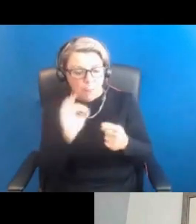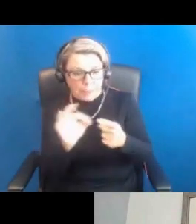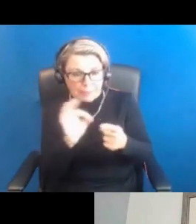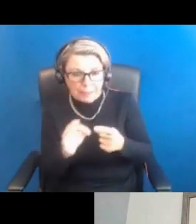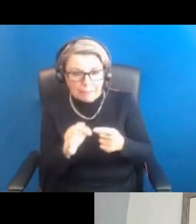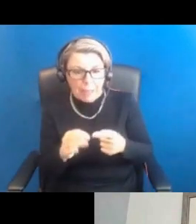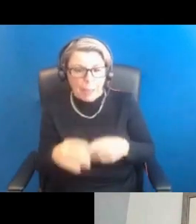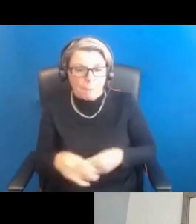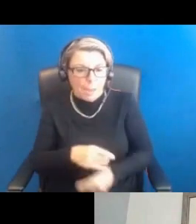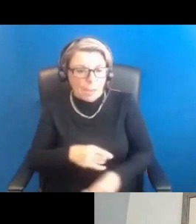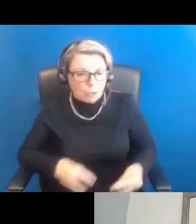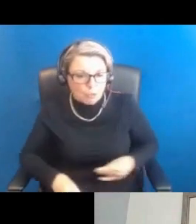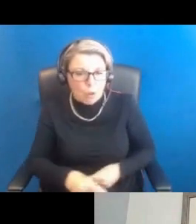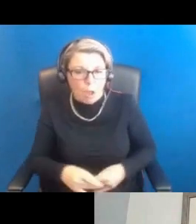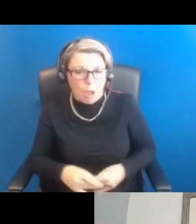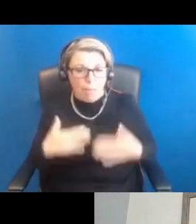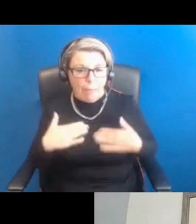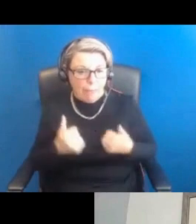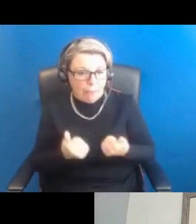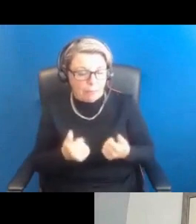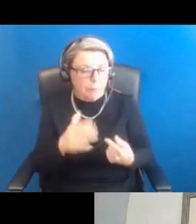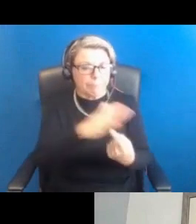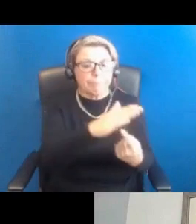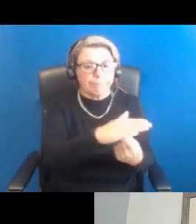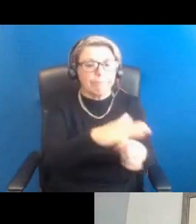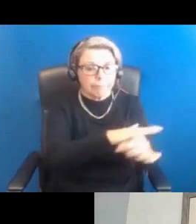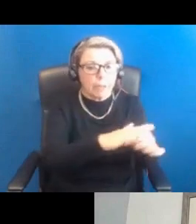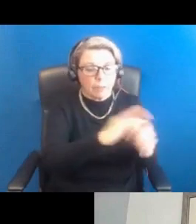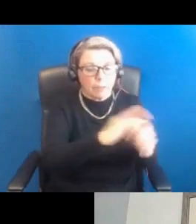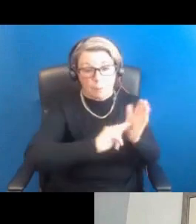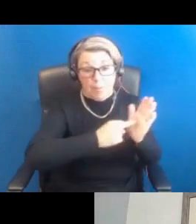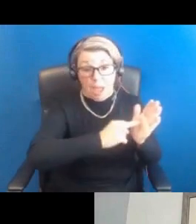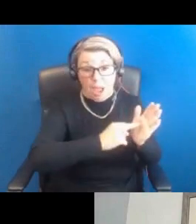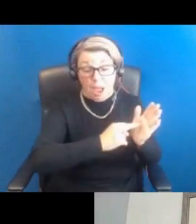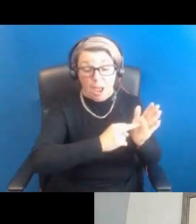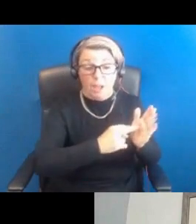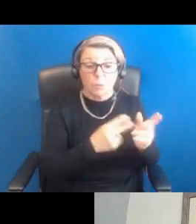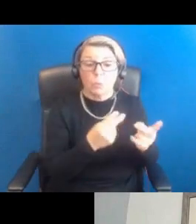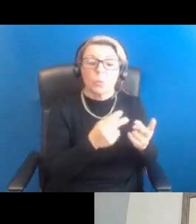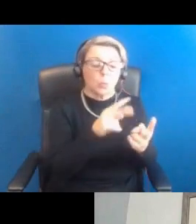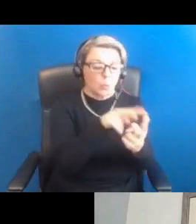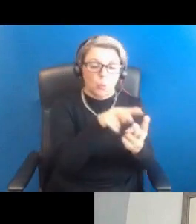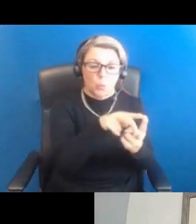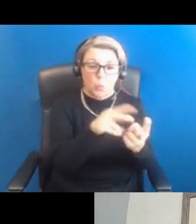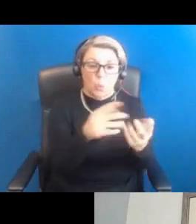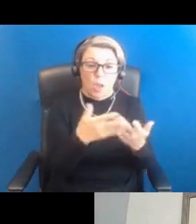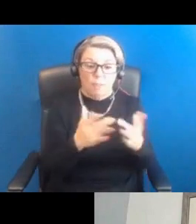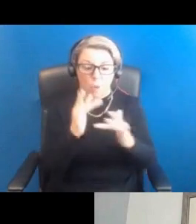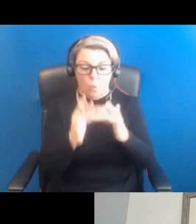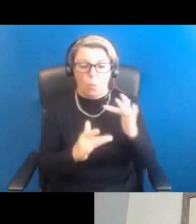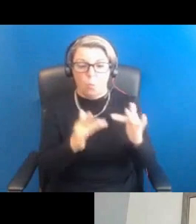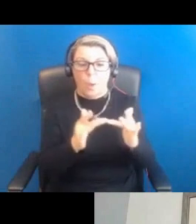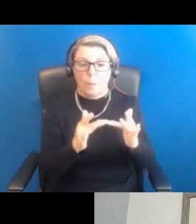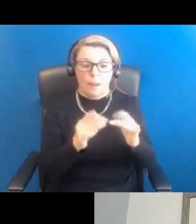health, which is a priority area on the plan. And we've hosted two other webinars with a focus on periods and